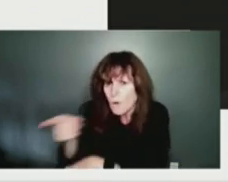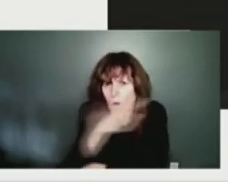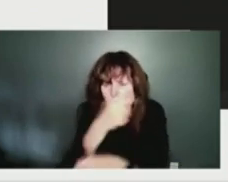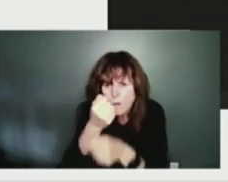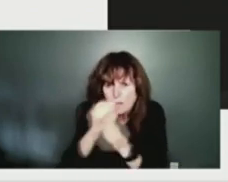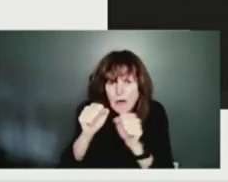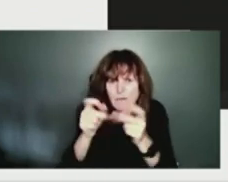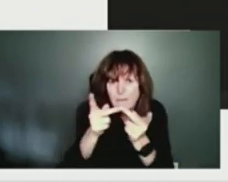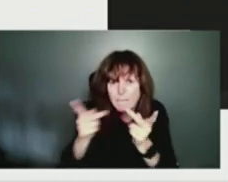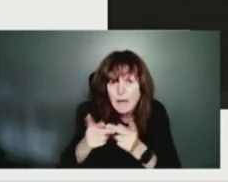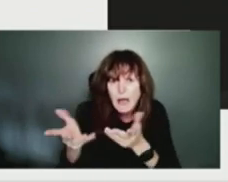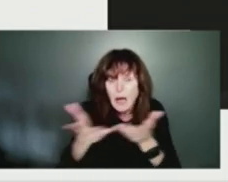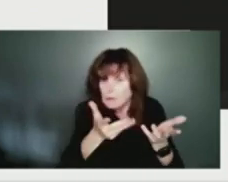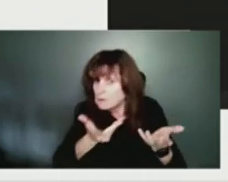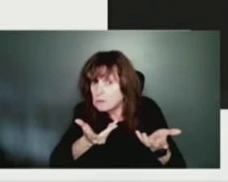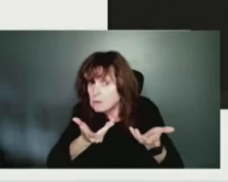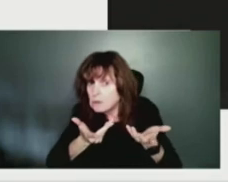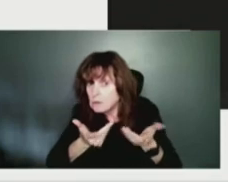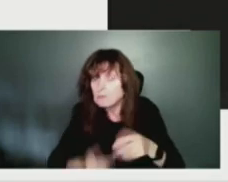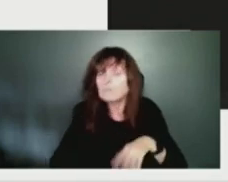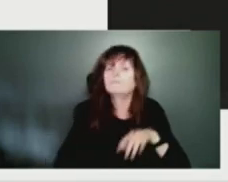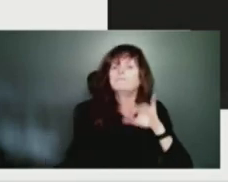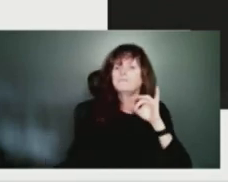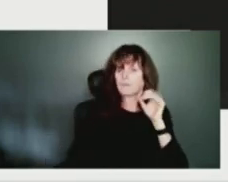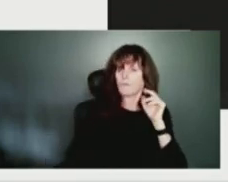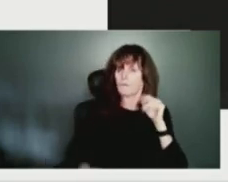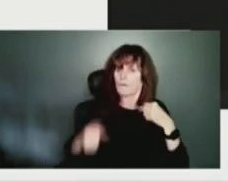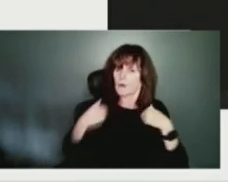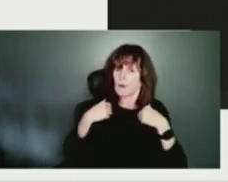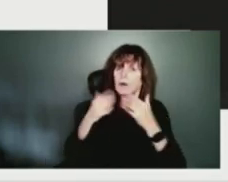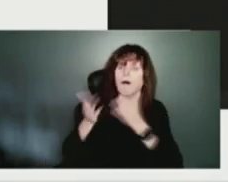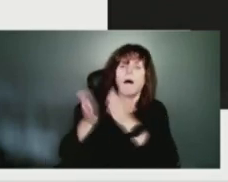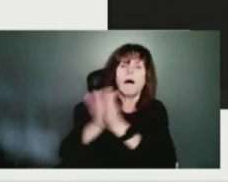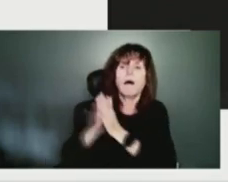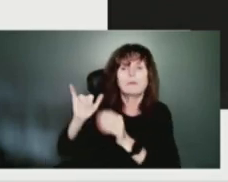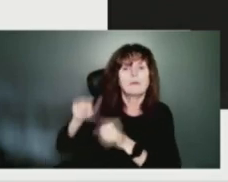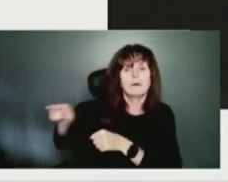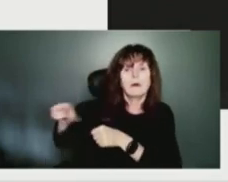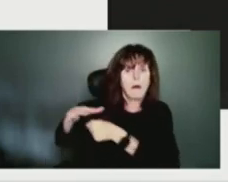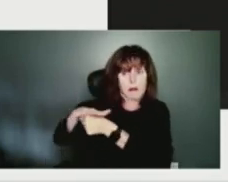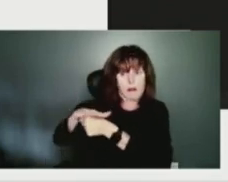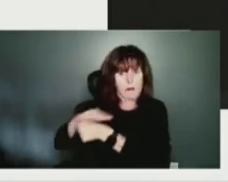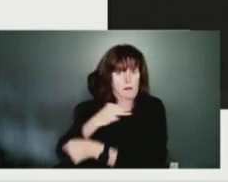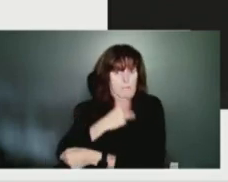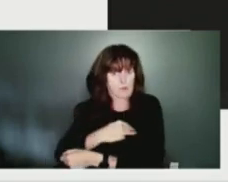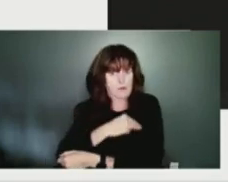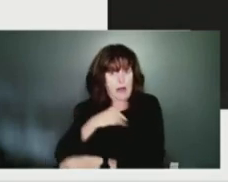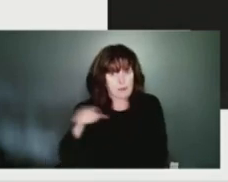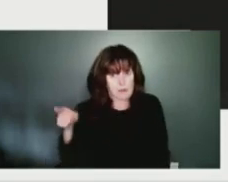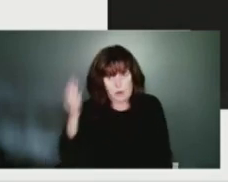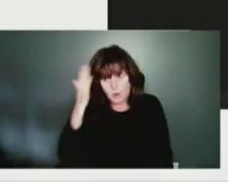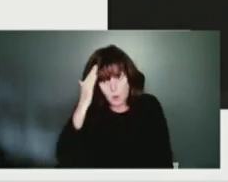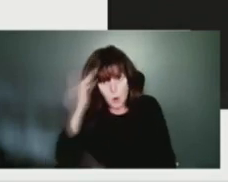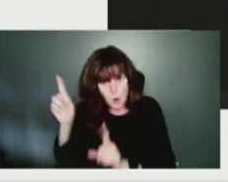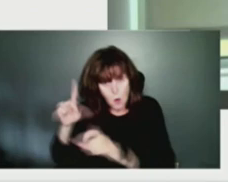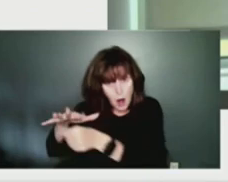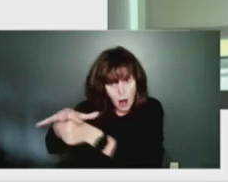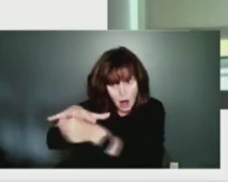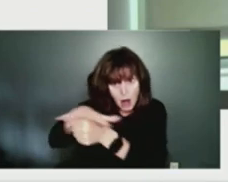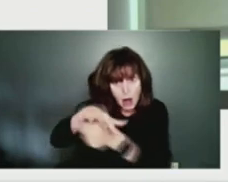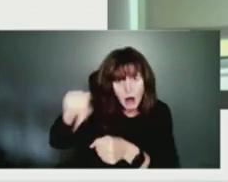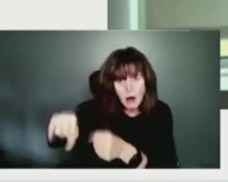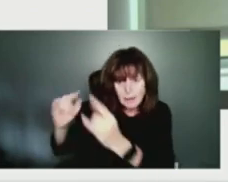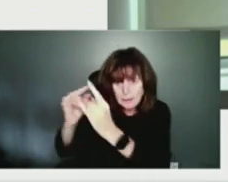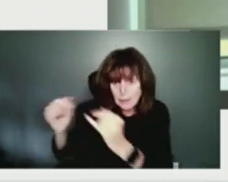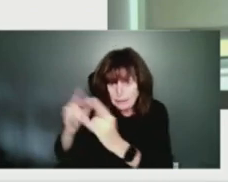in Nova Scotia, so we'd really ask municipalities to reach out if they're aware of any sort of encampment sites or anyone, I guess, living in